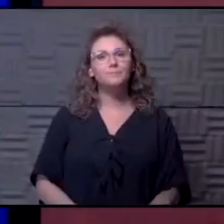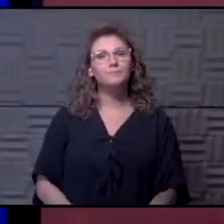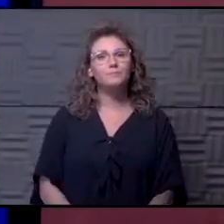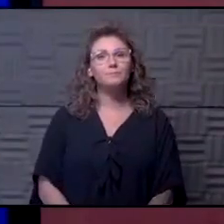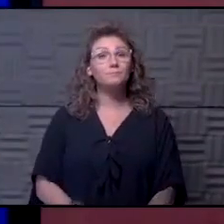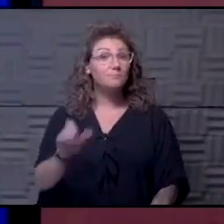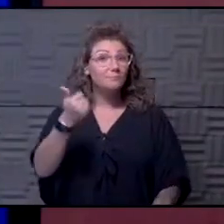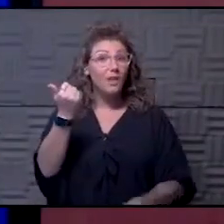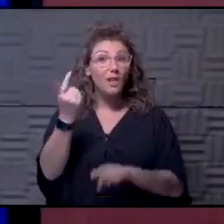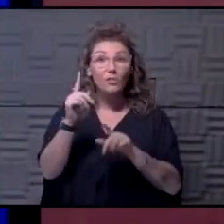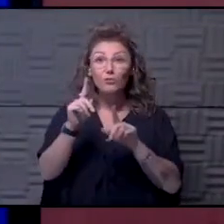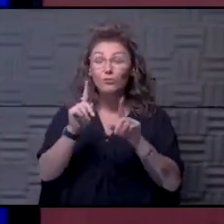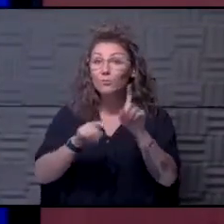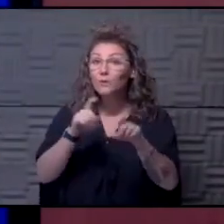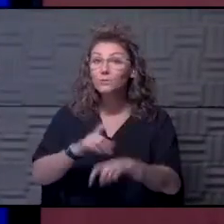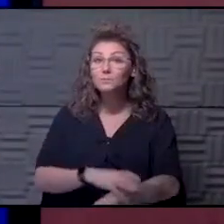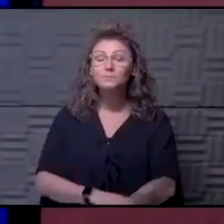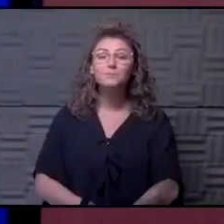Other questions?